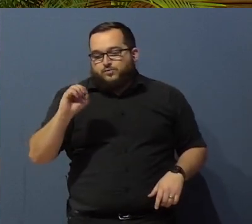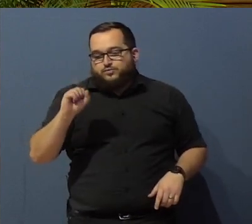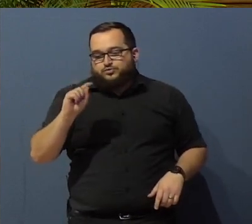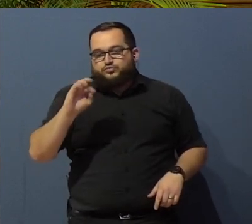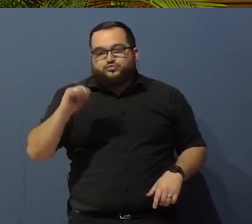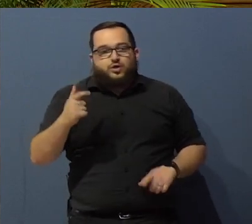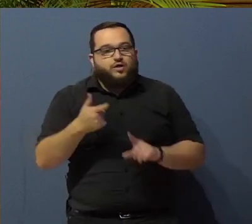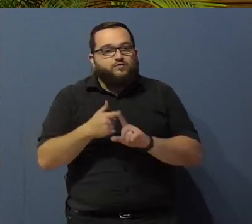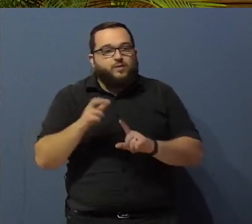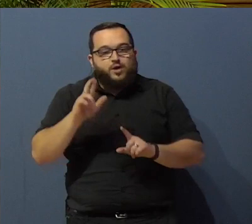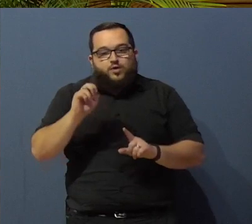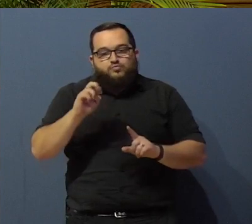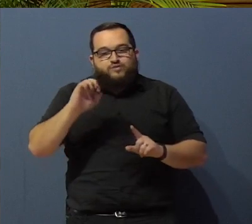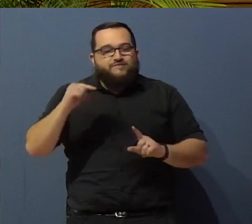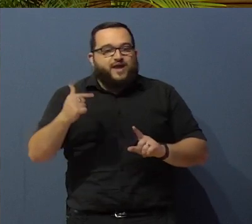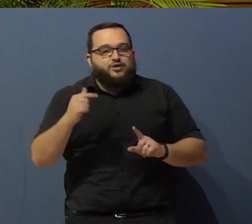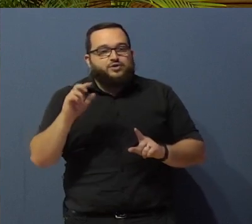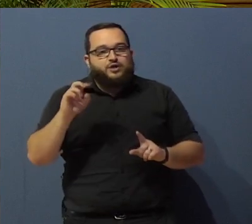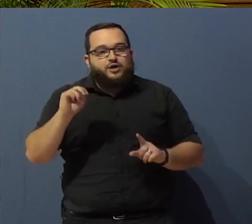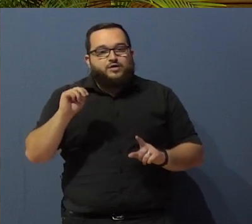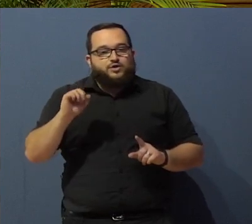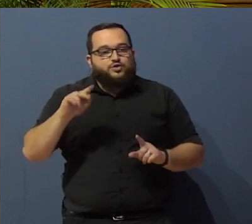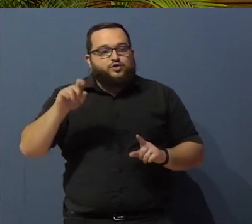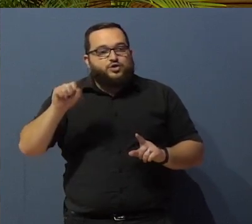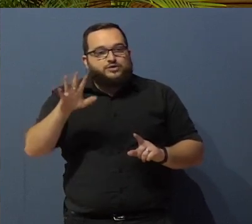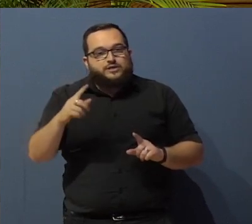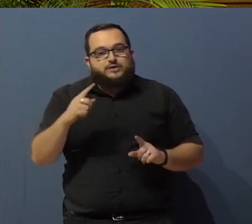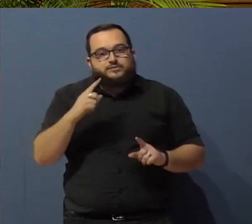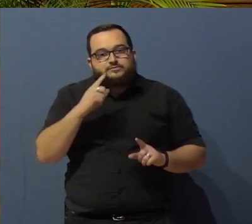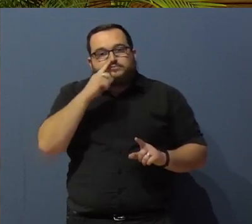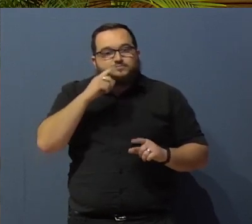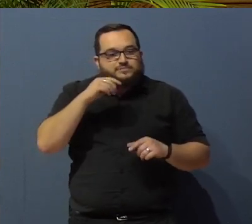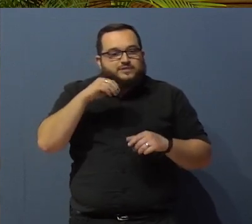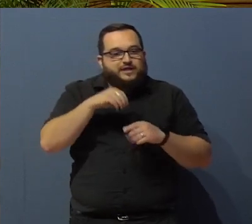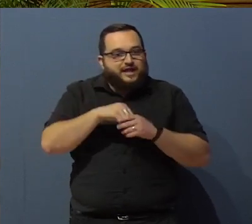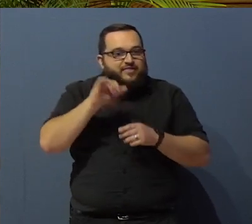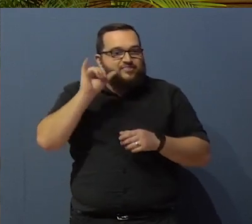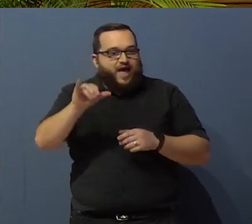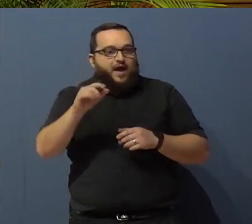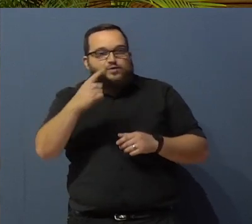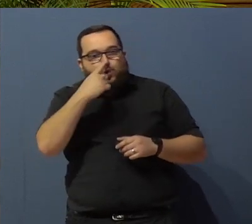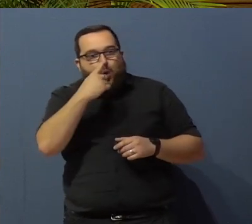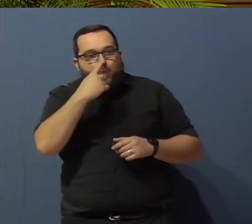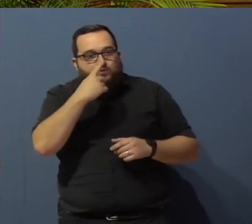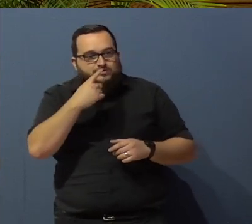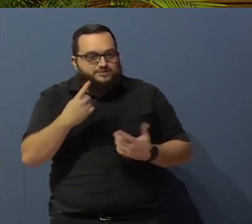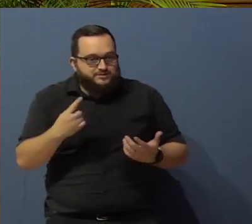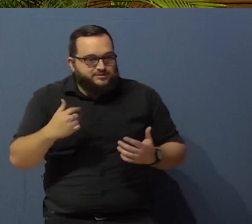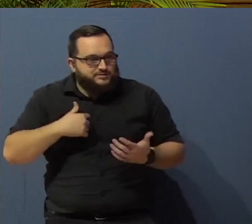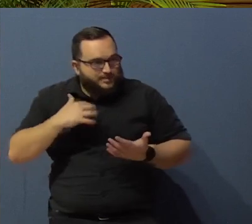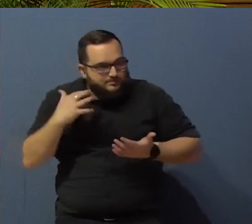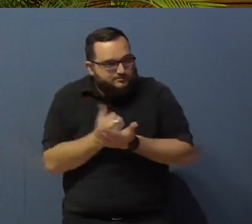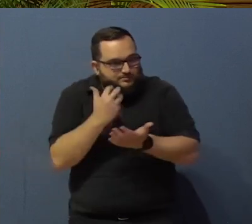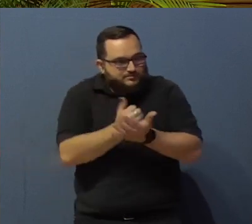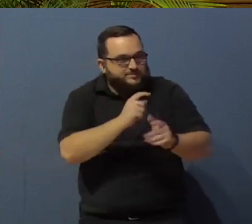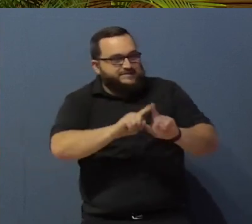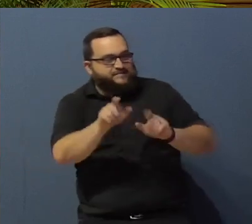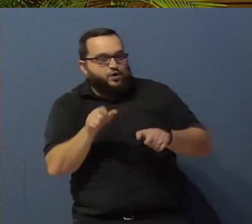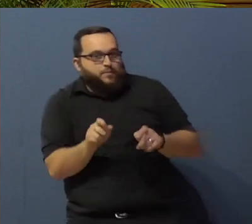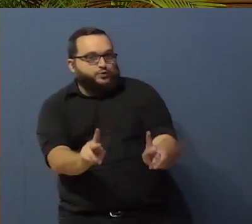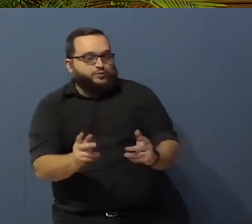Revenge of the Nerds, he's been up that nose where the finger was in Revenge of the Nerds. I've been able to take advantage of that.